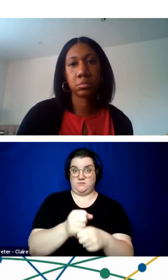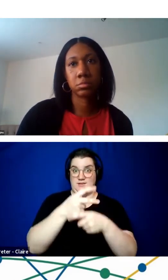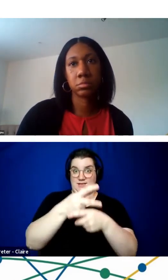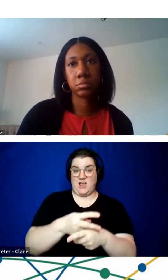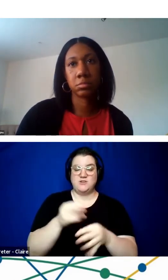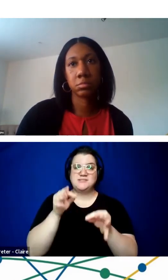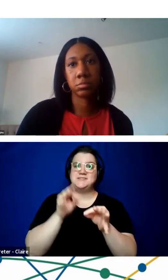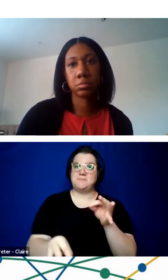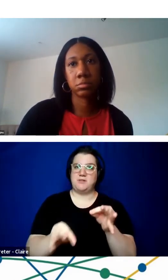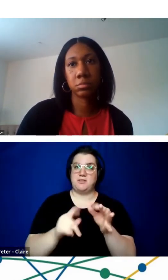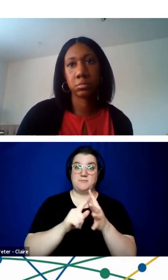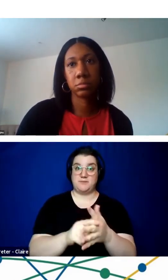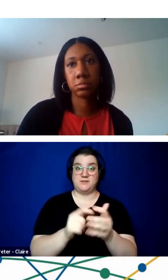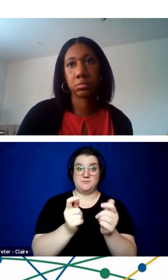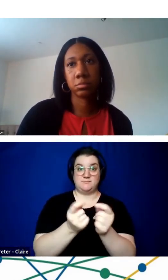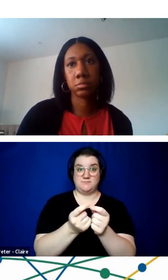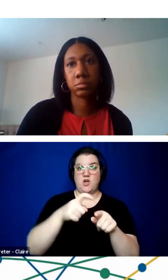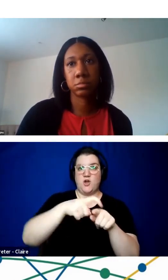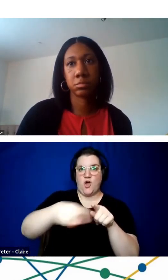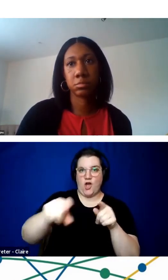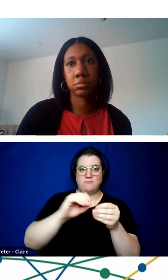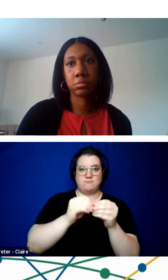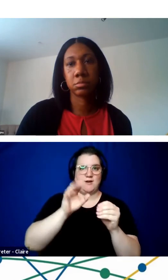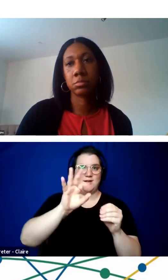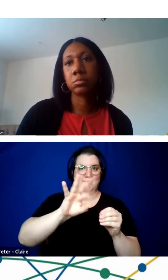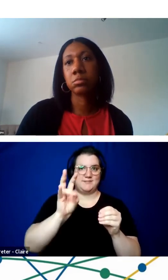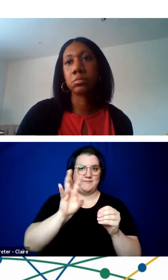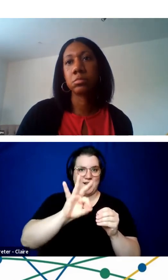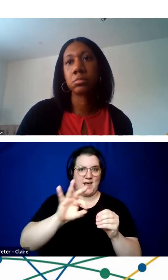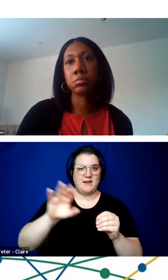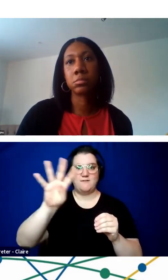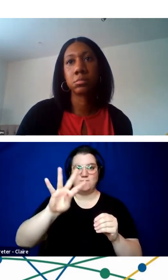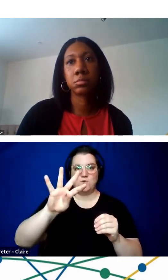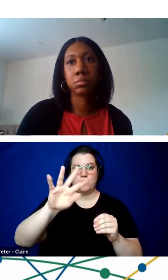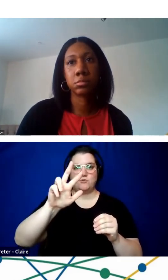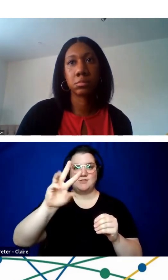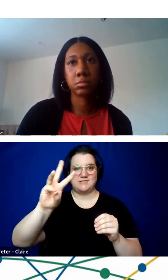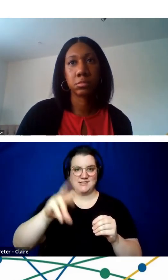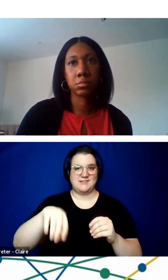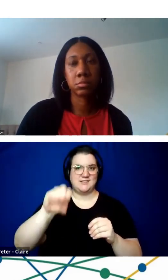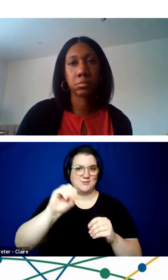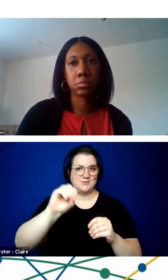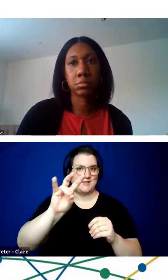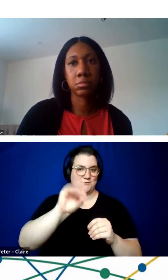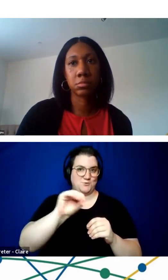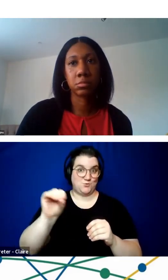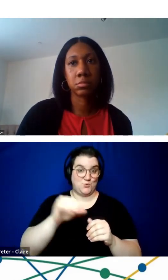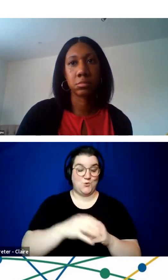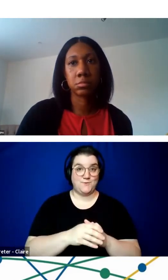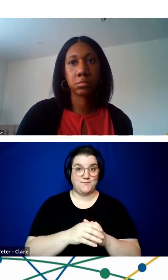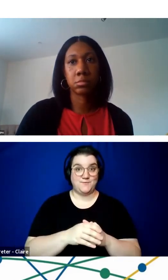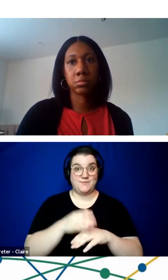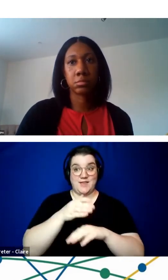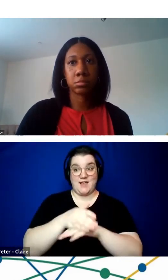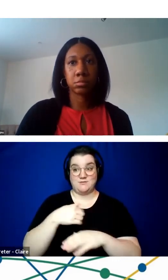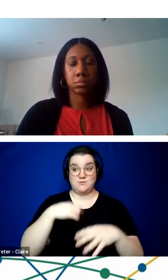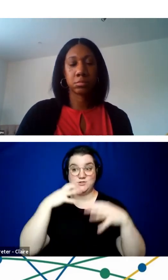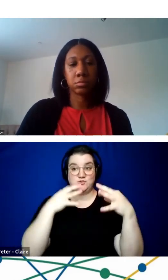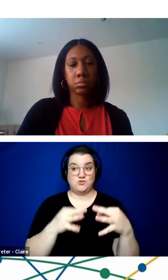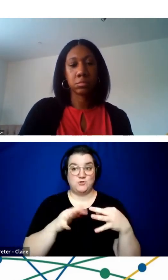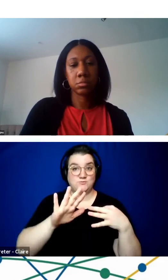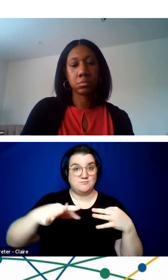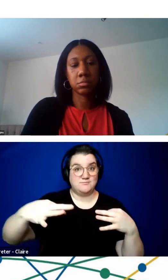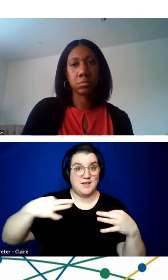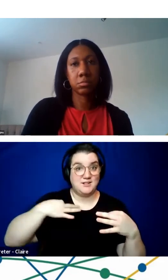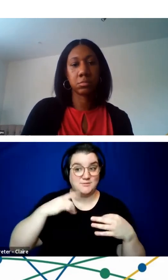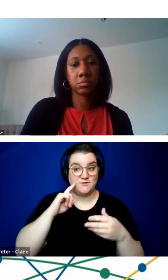and begins with calling 979-436-0700. After we determine your eligibility